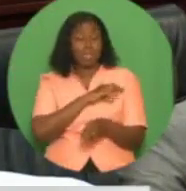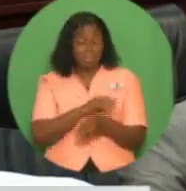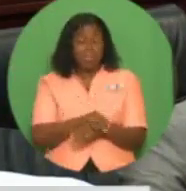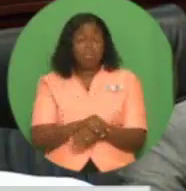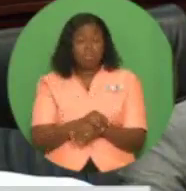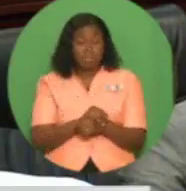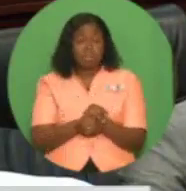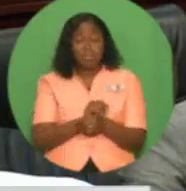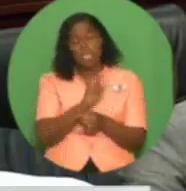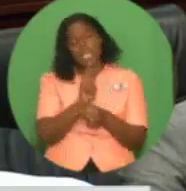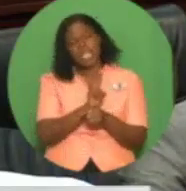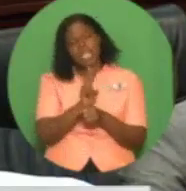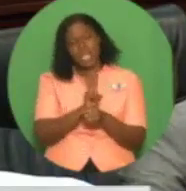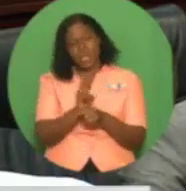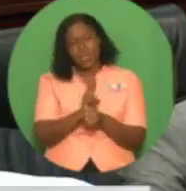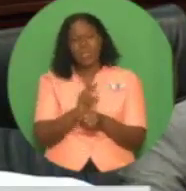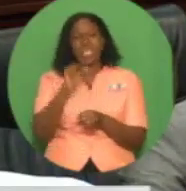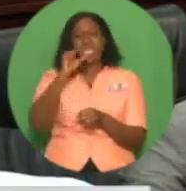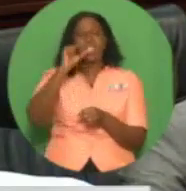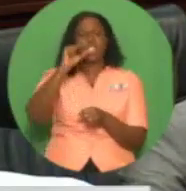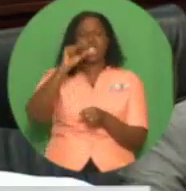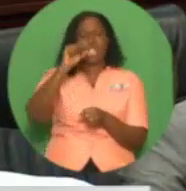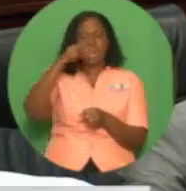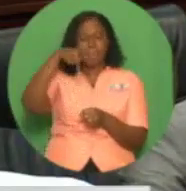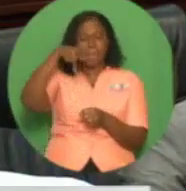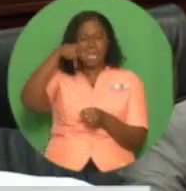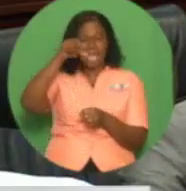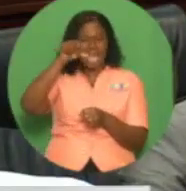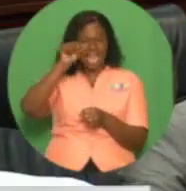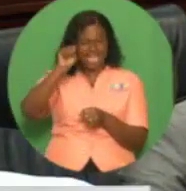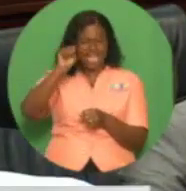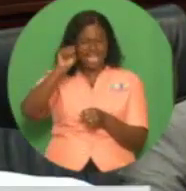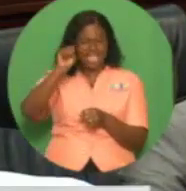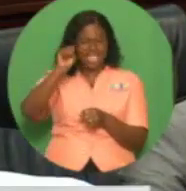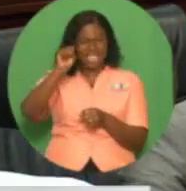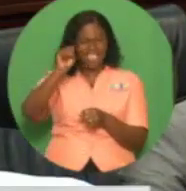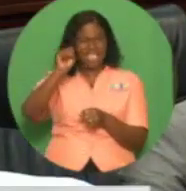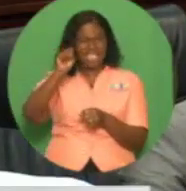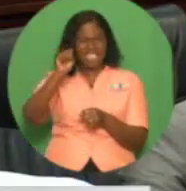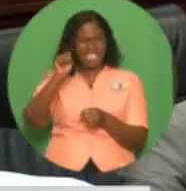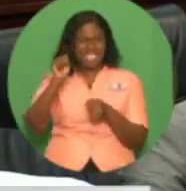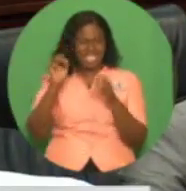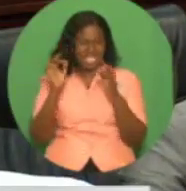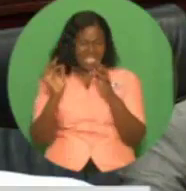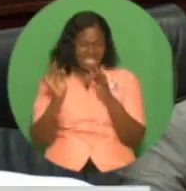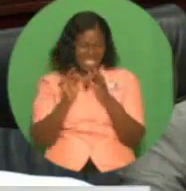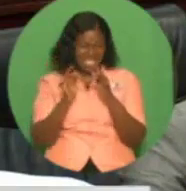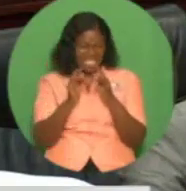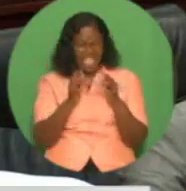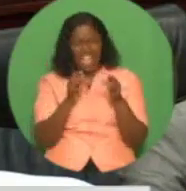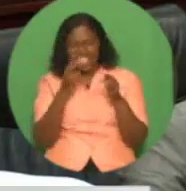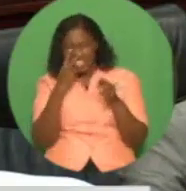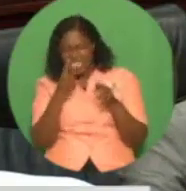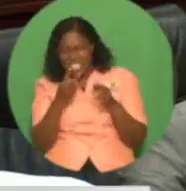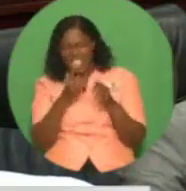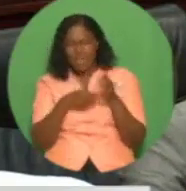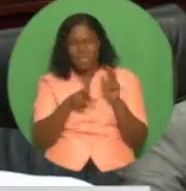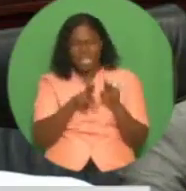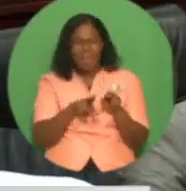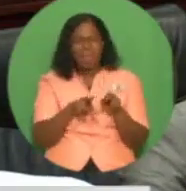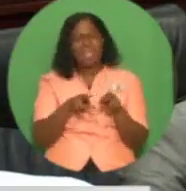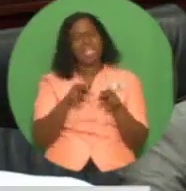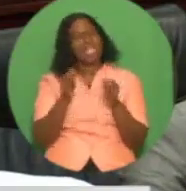will be made of global positioning systems, GPS for vehicle tracking, dashboard cameras in all police vehicles,